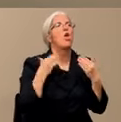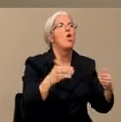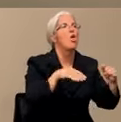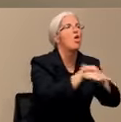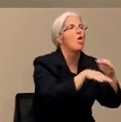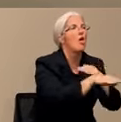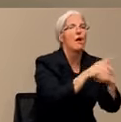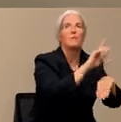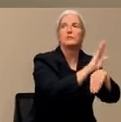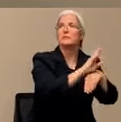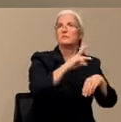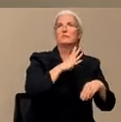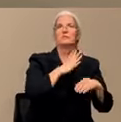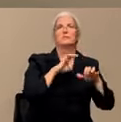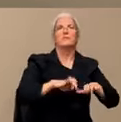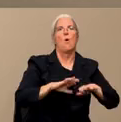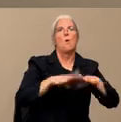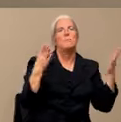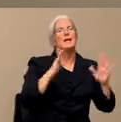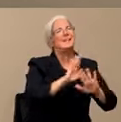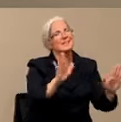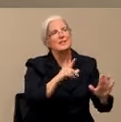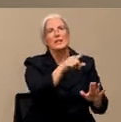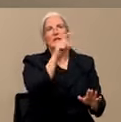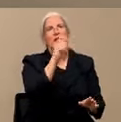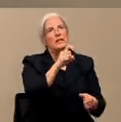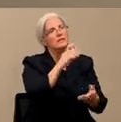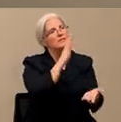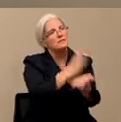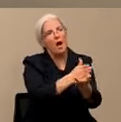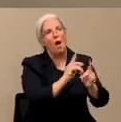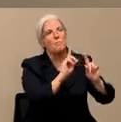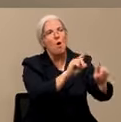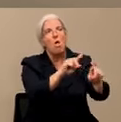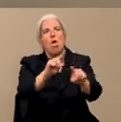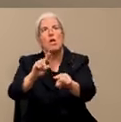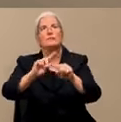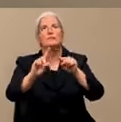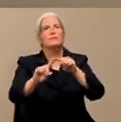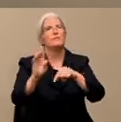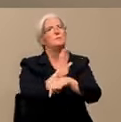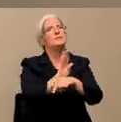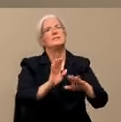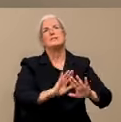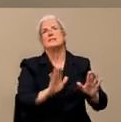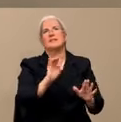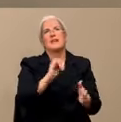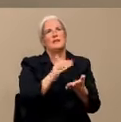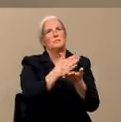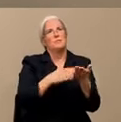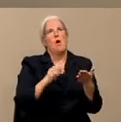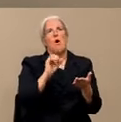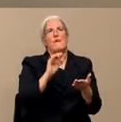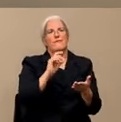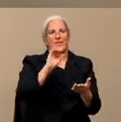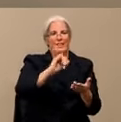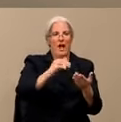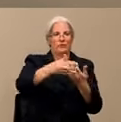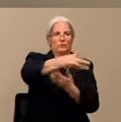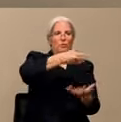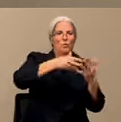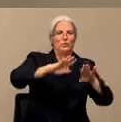businesses, ask them to stop. That is part of this idea of social pressure. We just want those businesses to close.